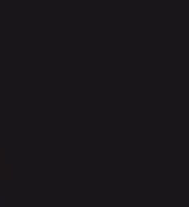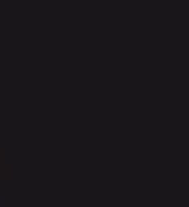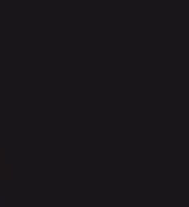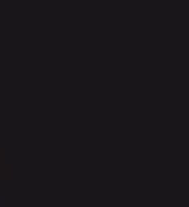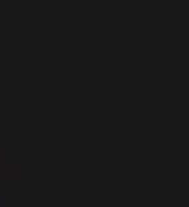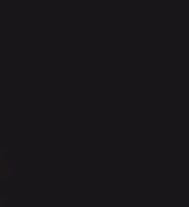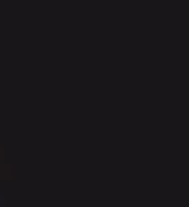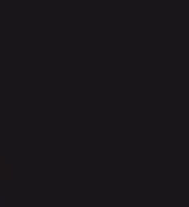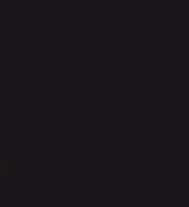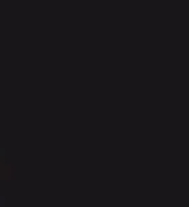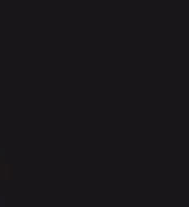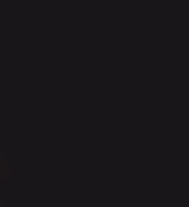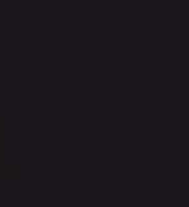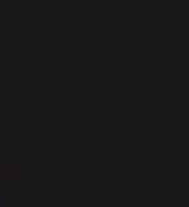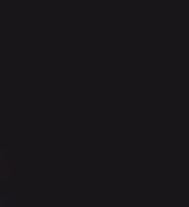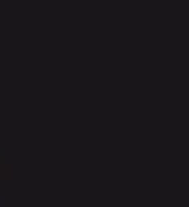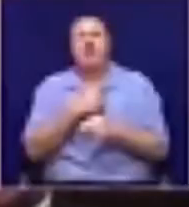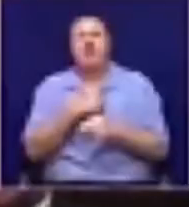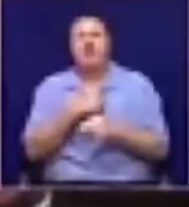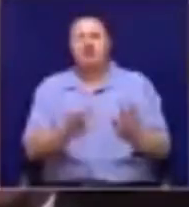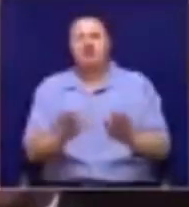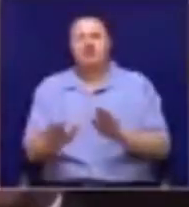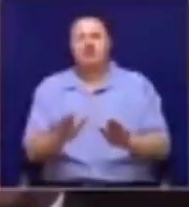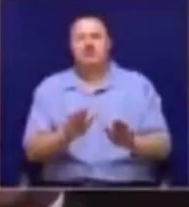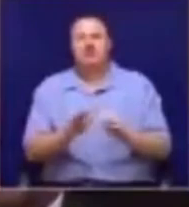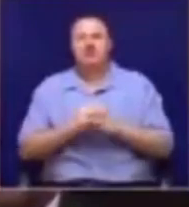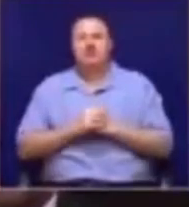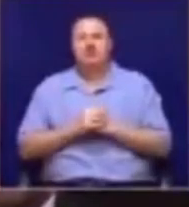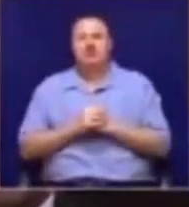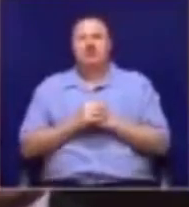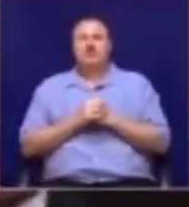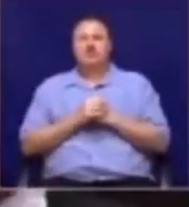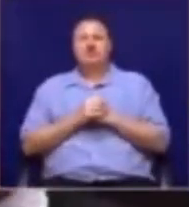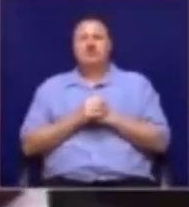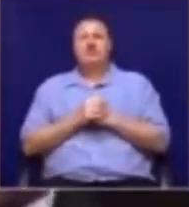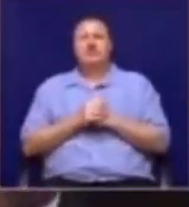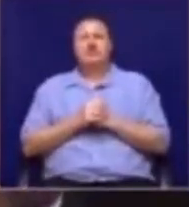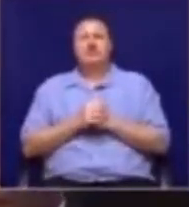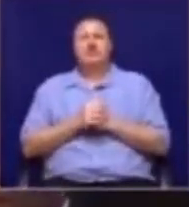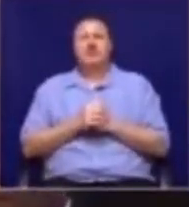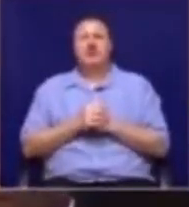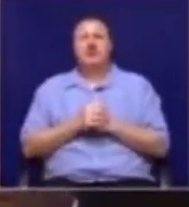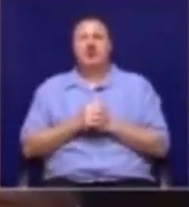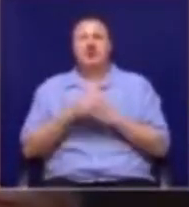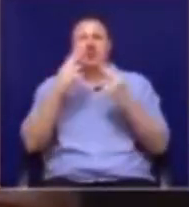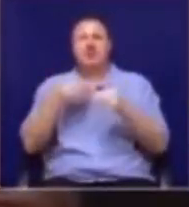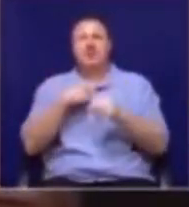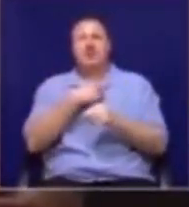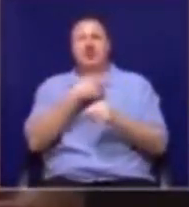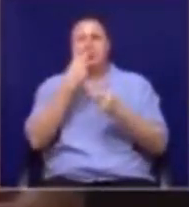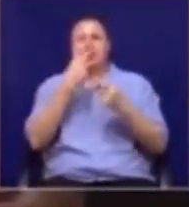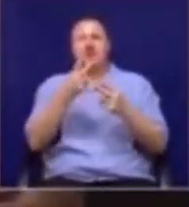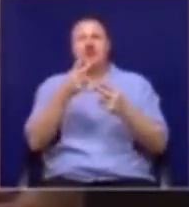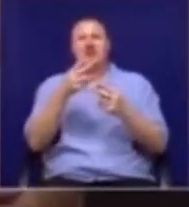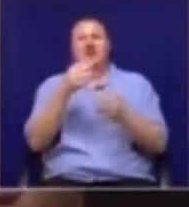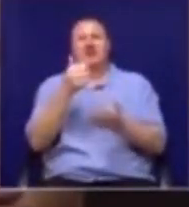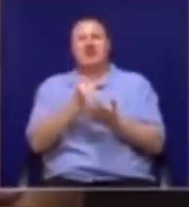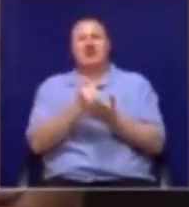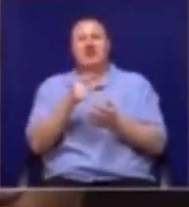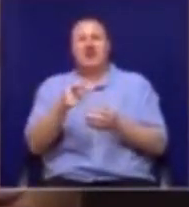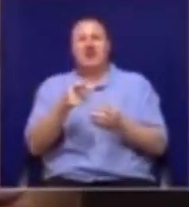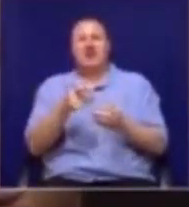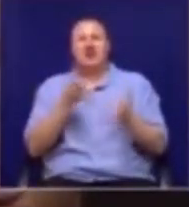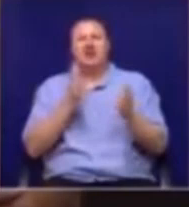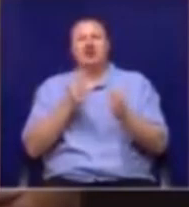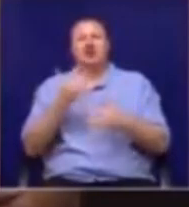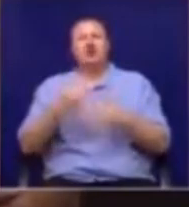Order, Honourable Members. Order. On the members, you see, you sit here, and you sit and joke with the members at